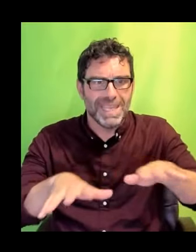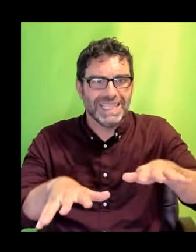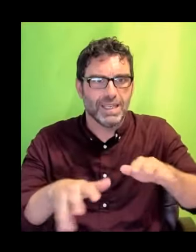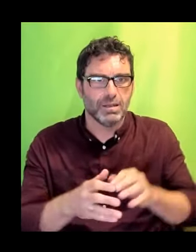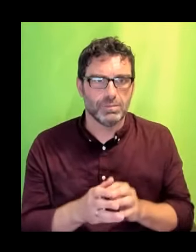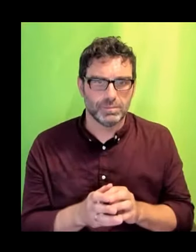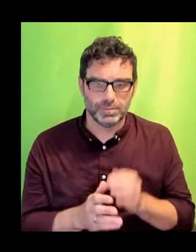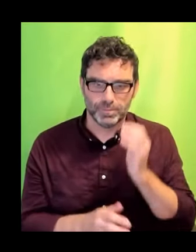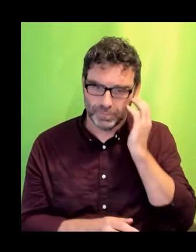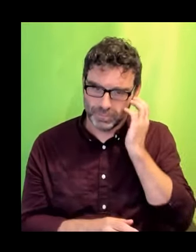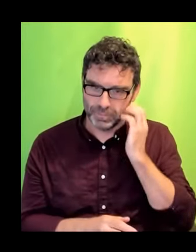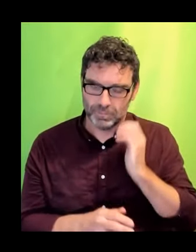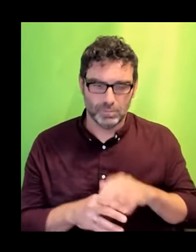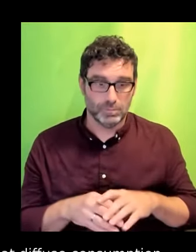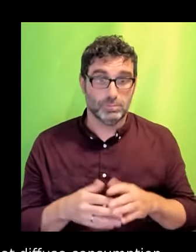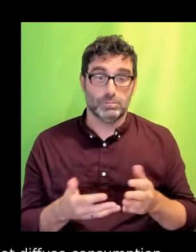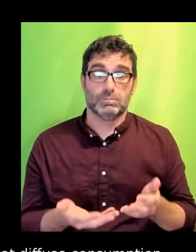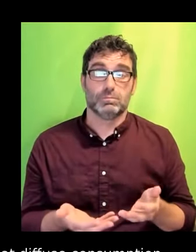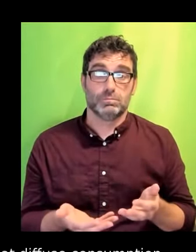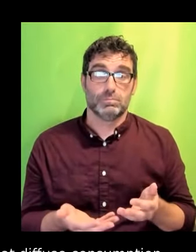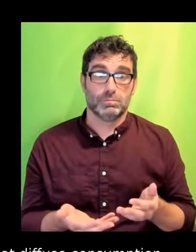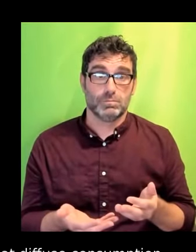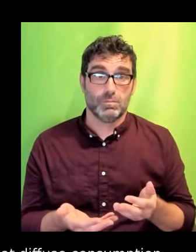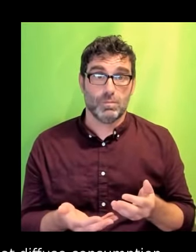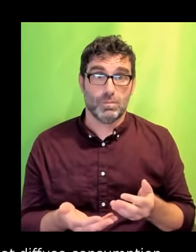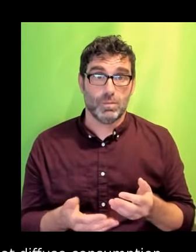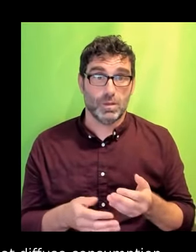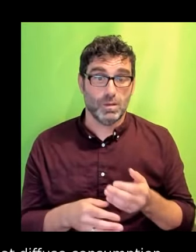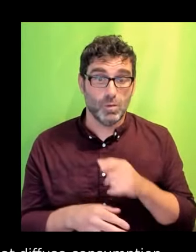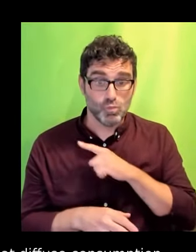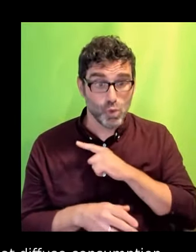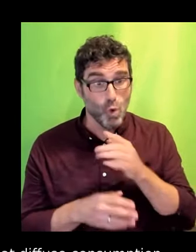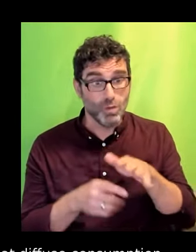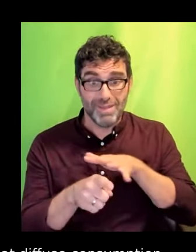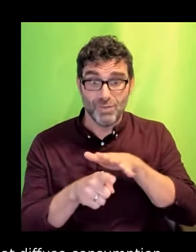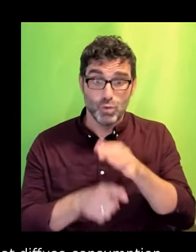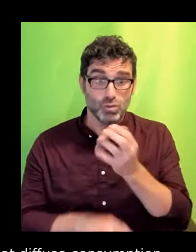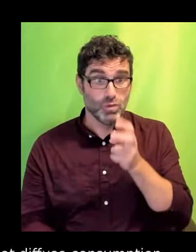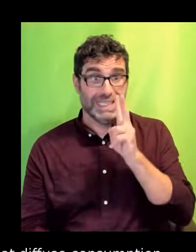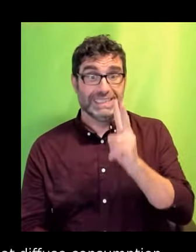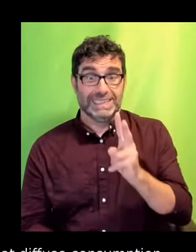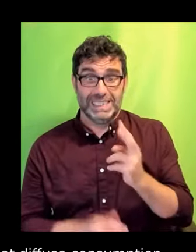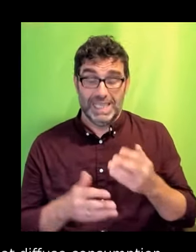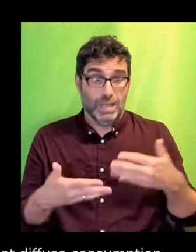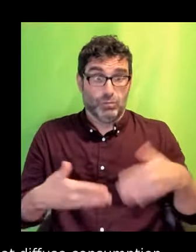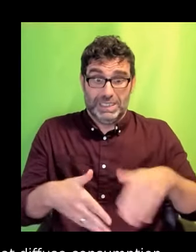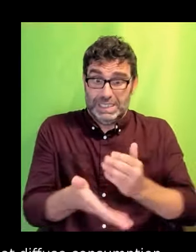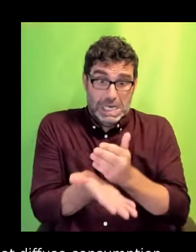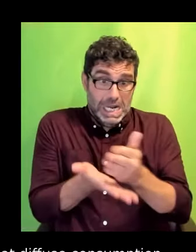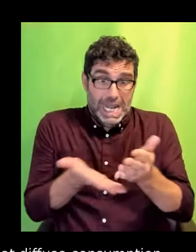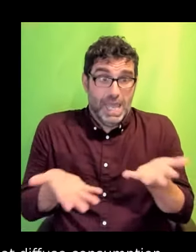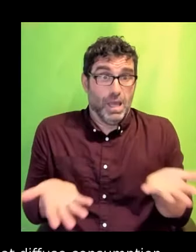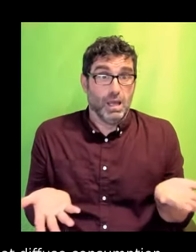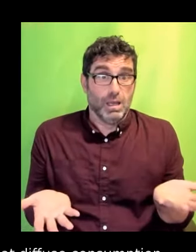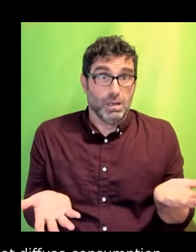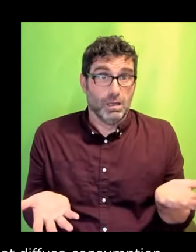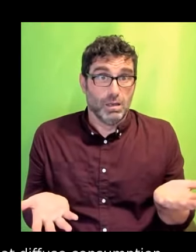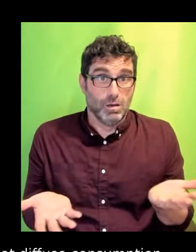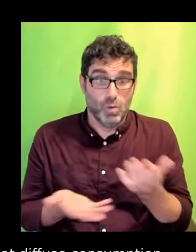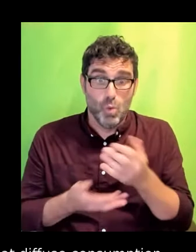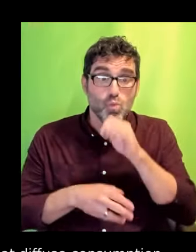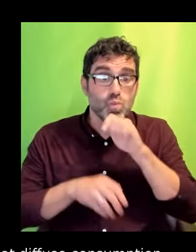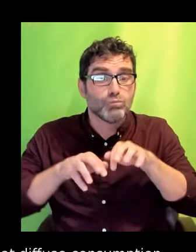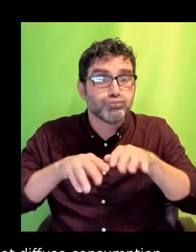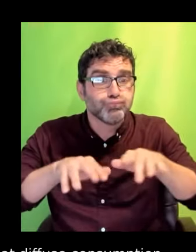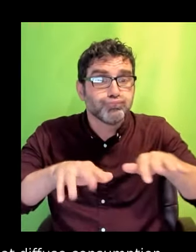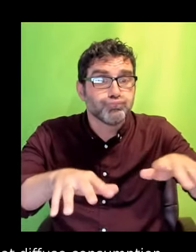everyone on TV became posh and Eton not only took over our government, but our TV too. I remember walking through BBC HQ